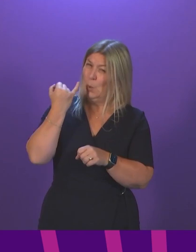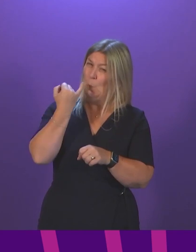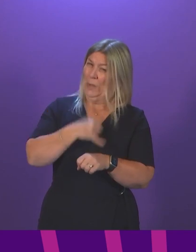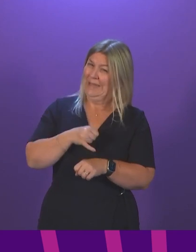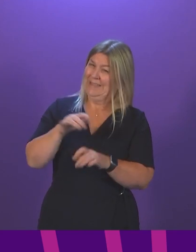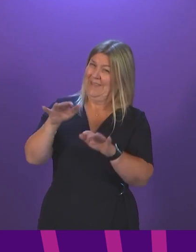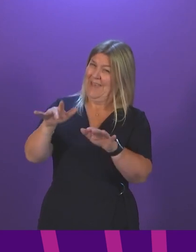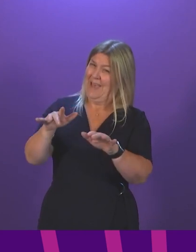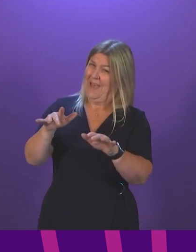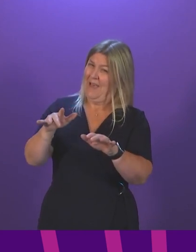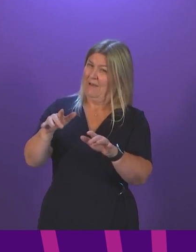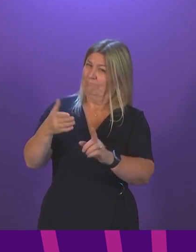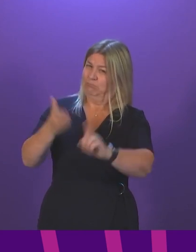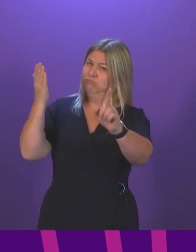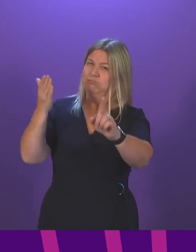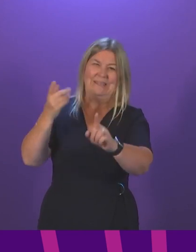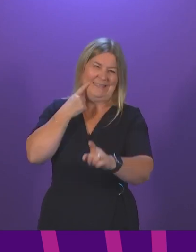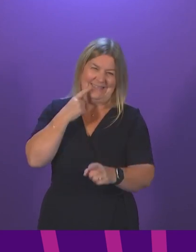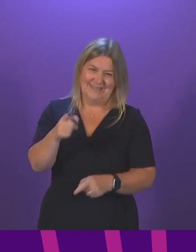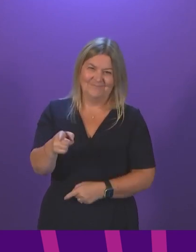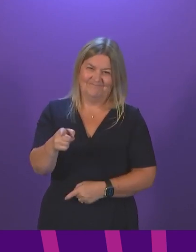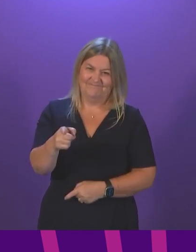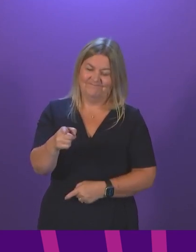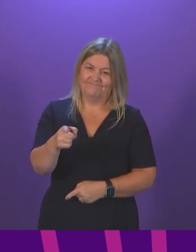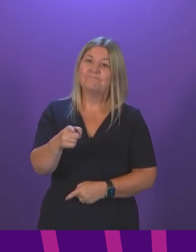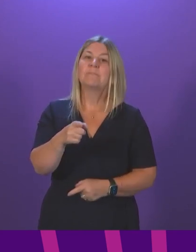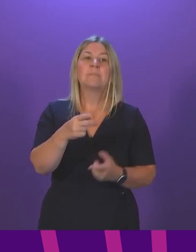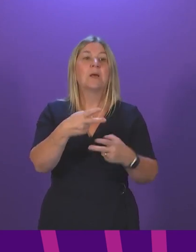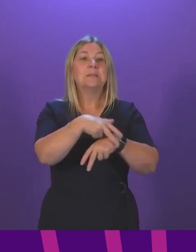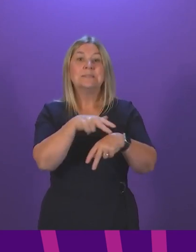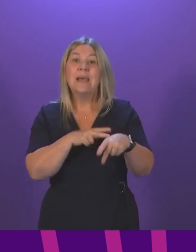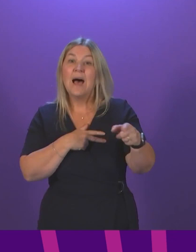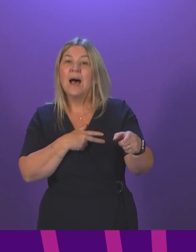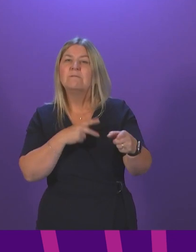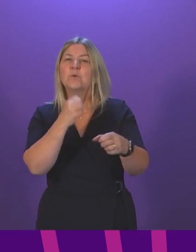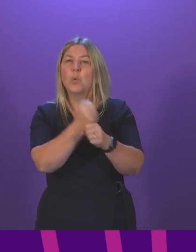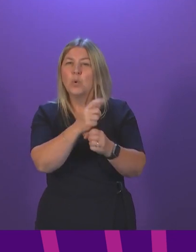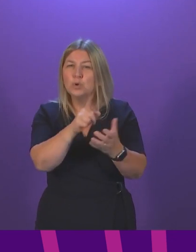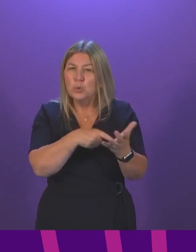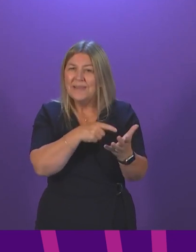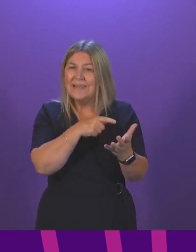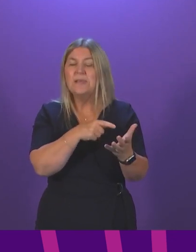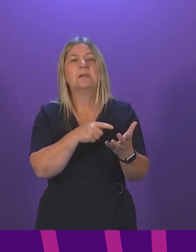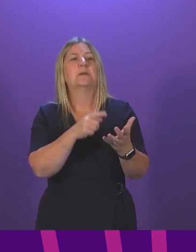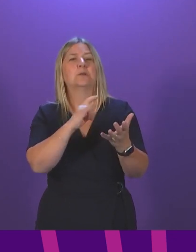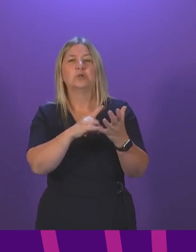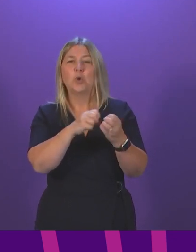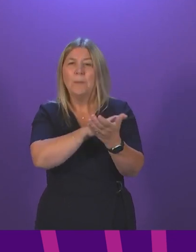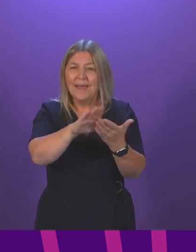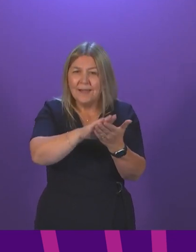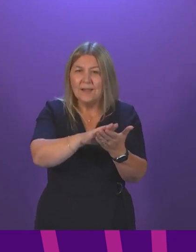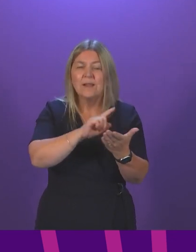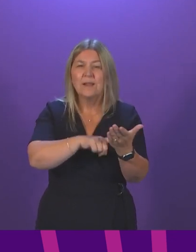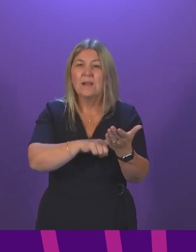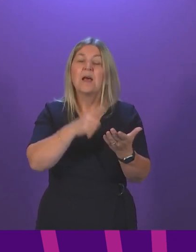We have heard concerning reports from NHS staff that the Golden Jubilee, Staub Hill Hospital and the Royal Hospital for Children